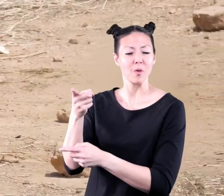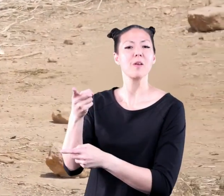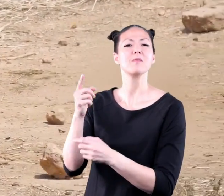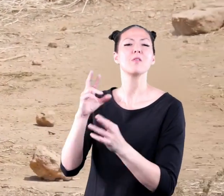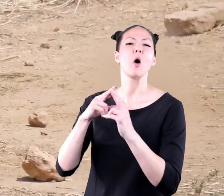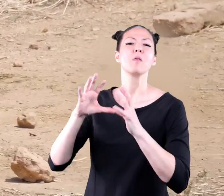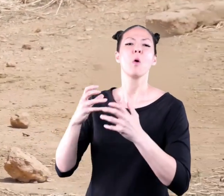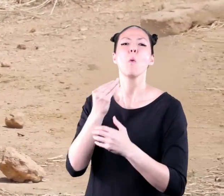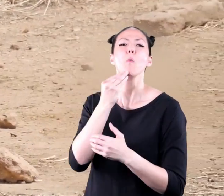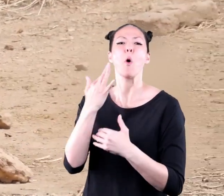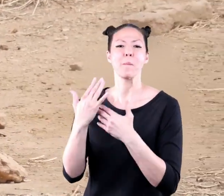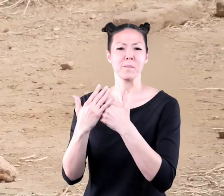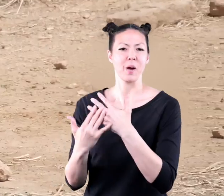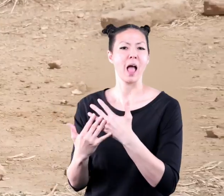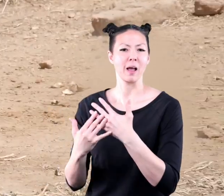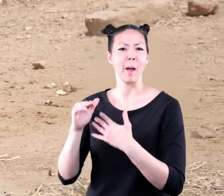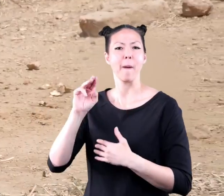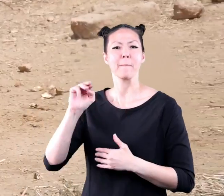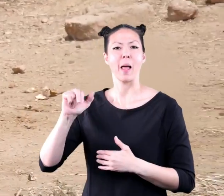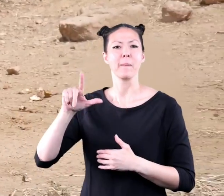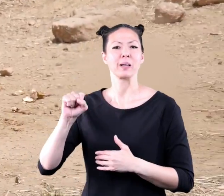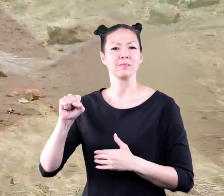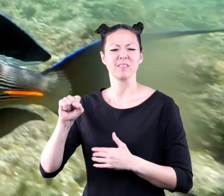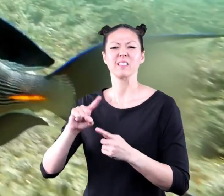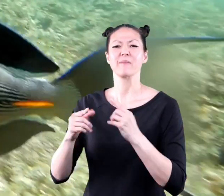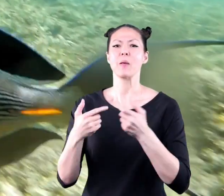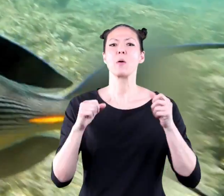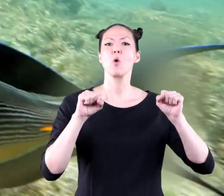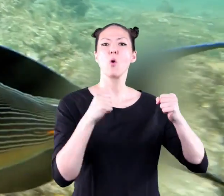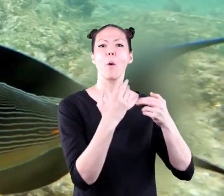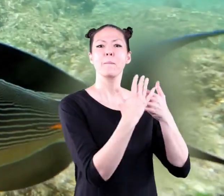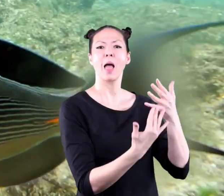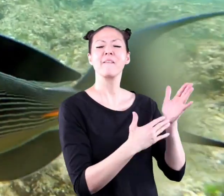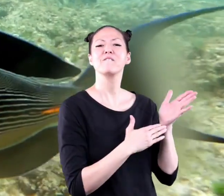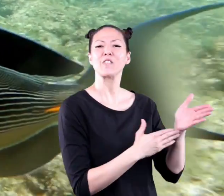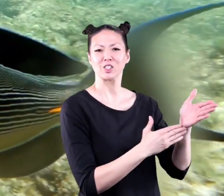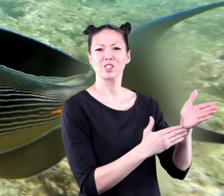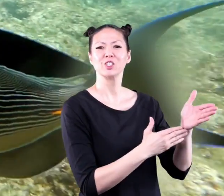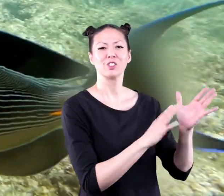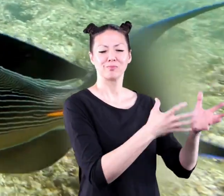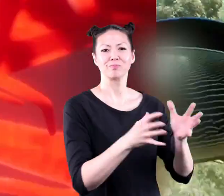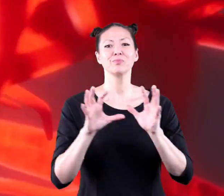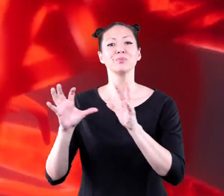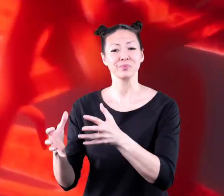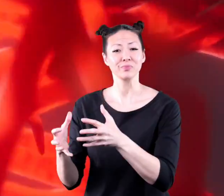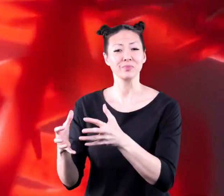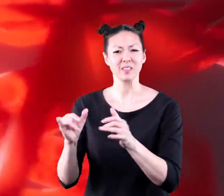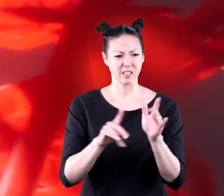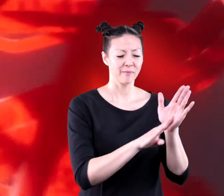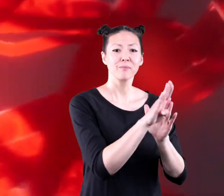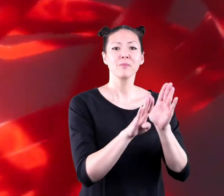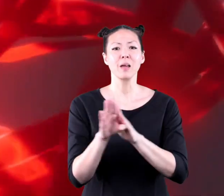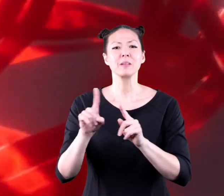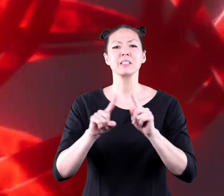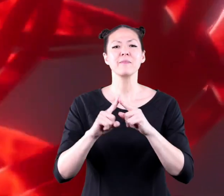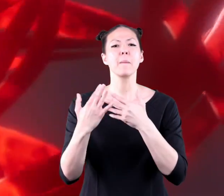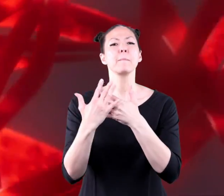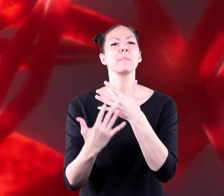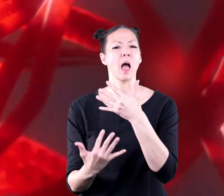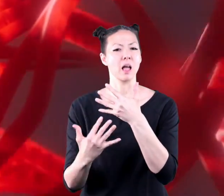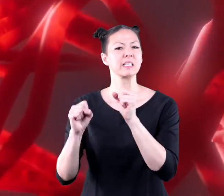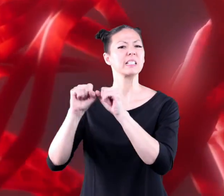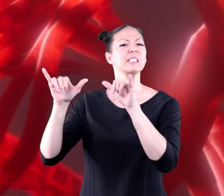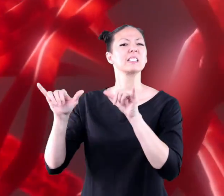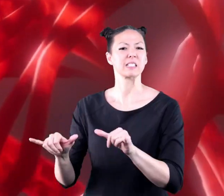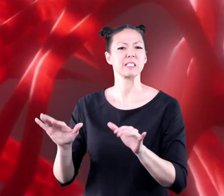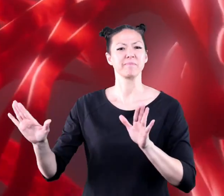can either be warm-blooded like mammals or cold-blooded like fish they have a very developed blood